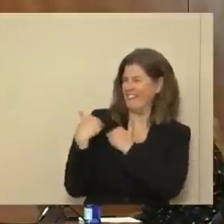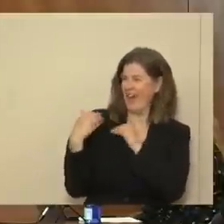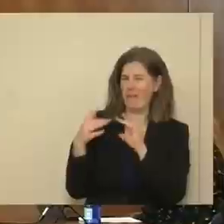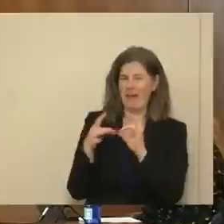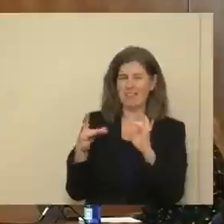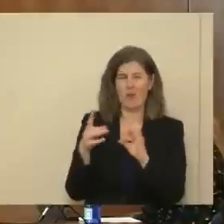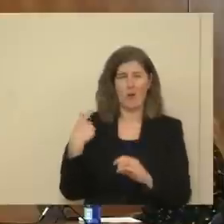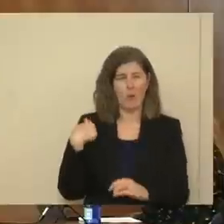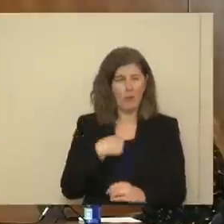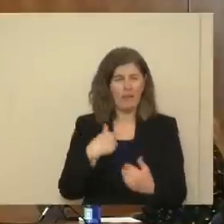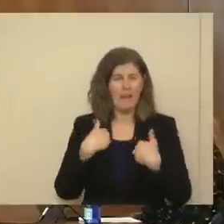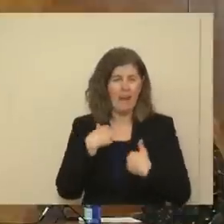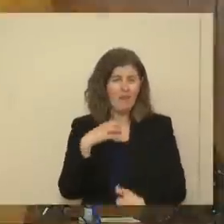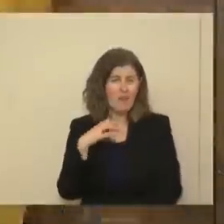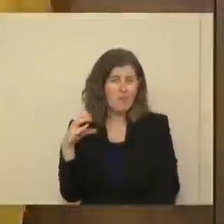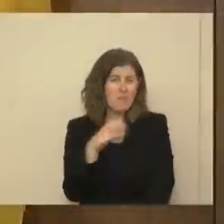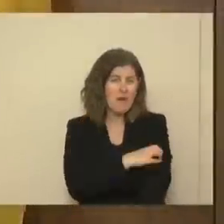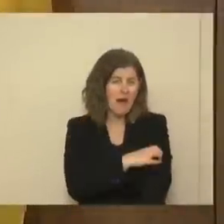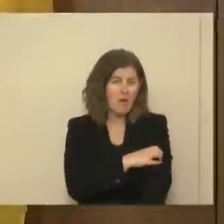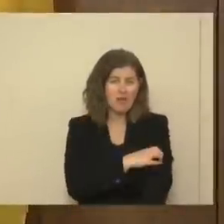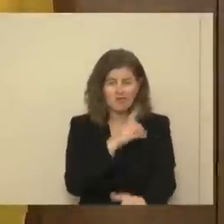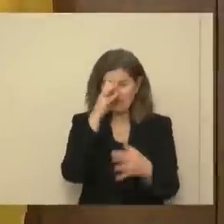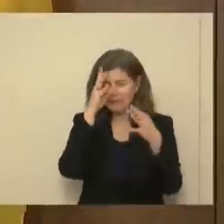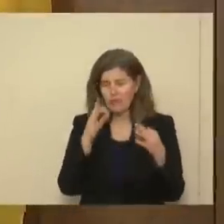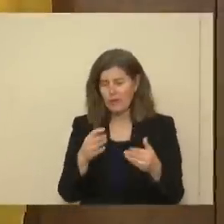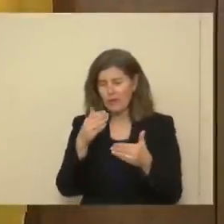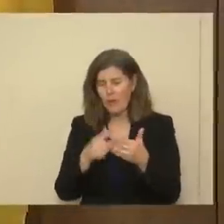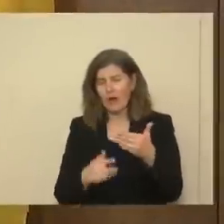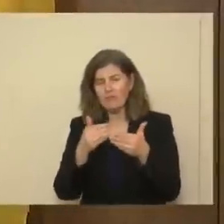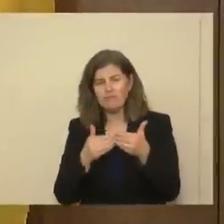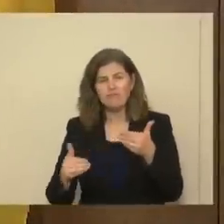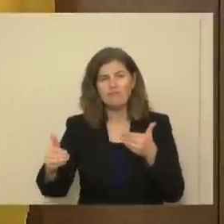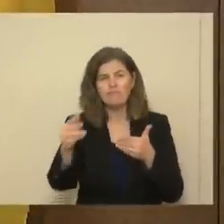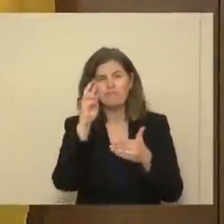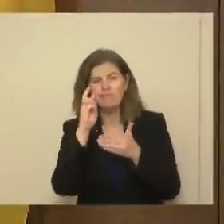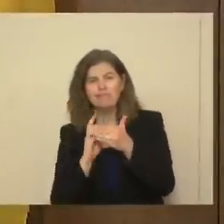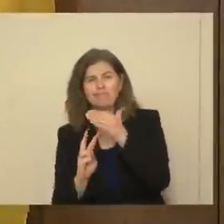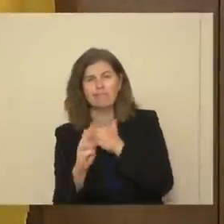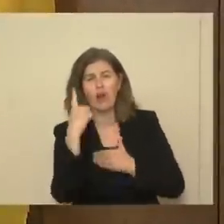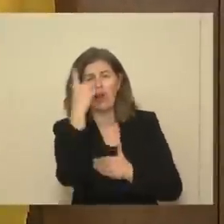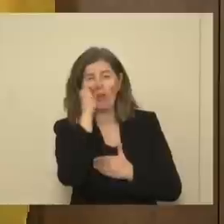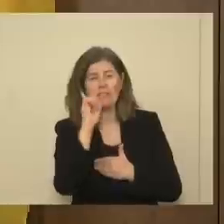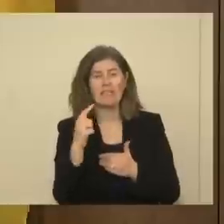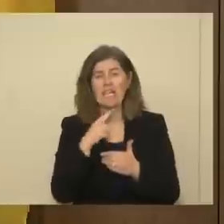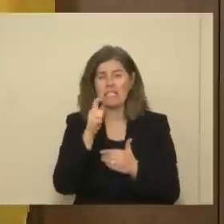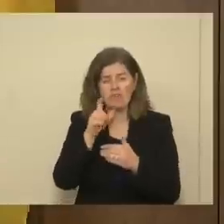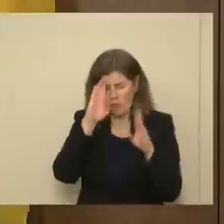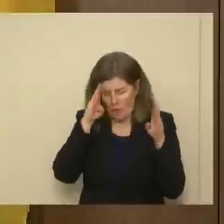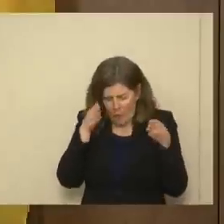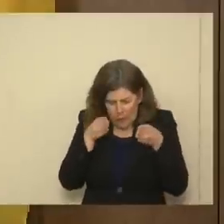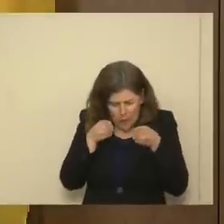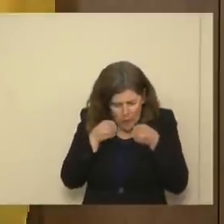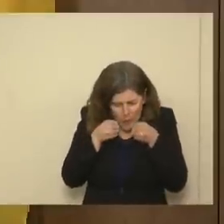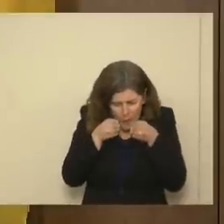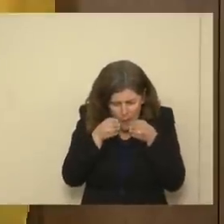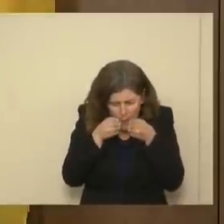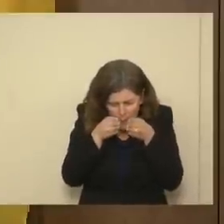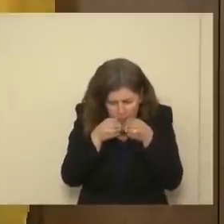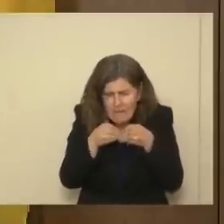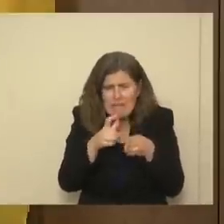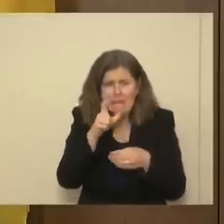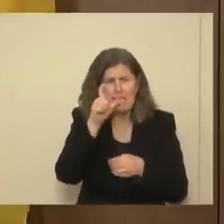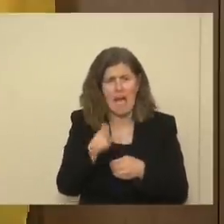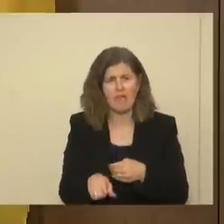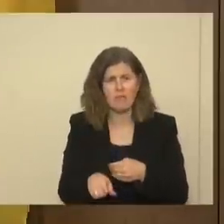have the power to determine our future. Our future doesn't have to be as narrow as we've laid out in order to